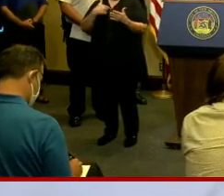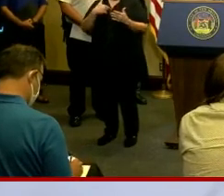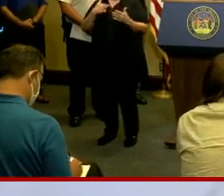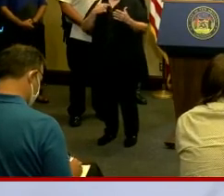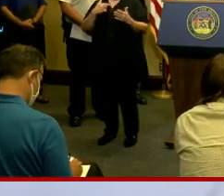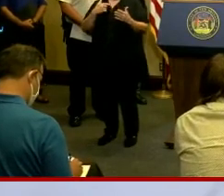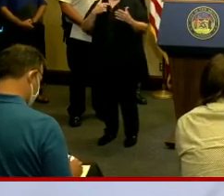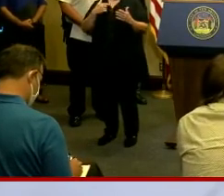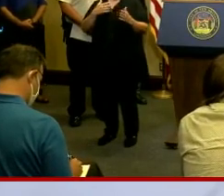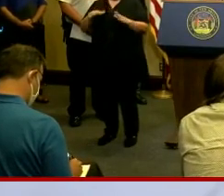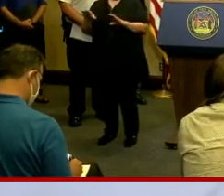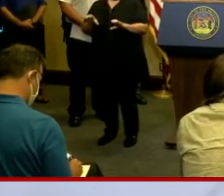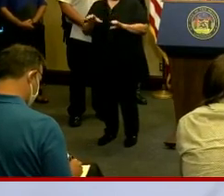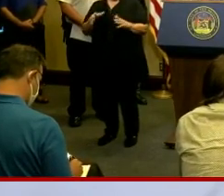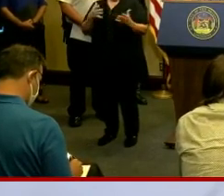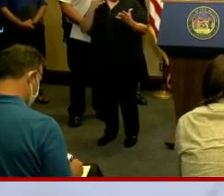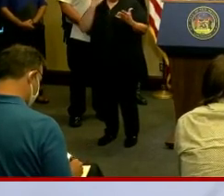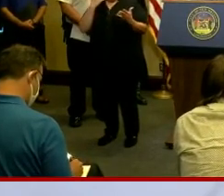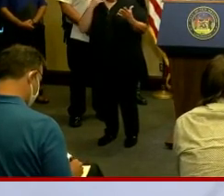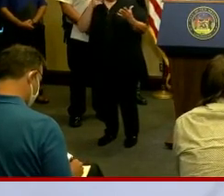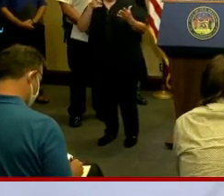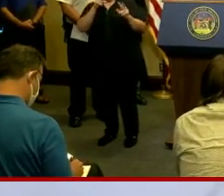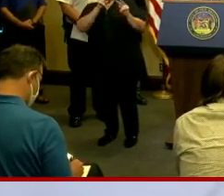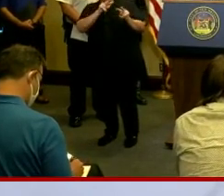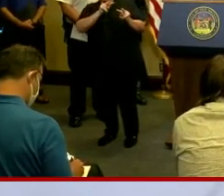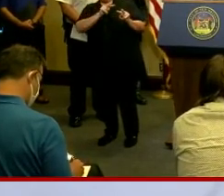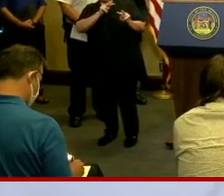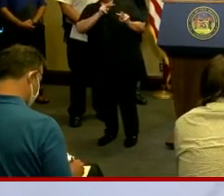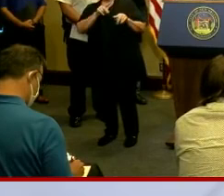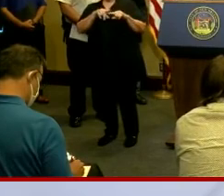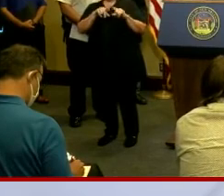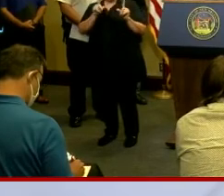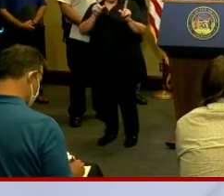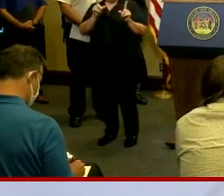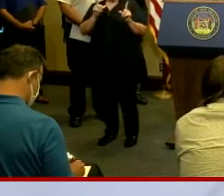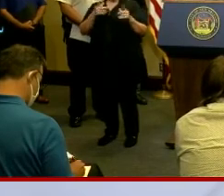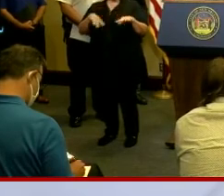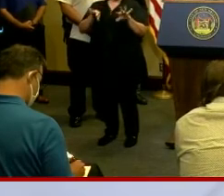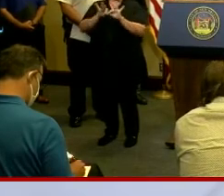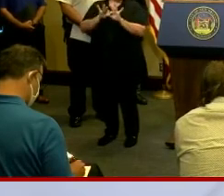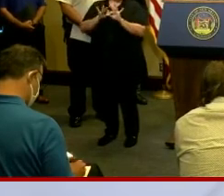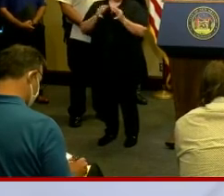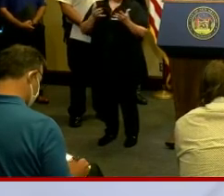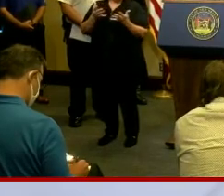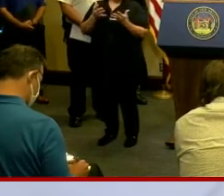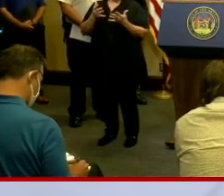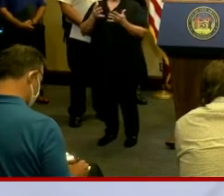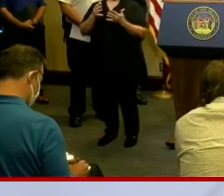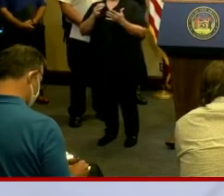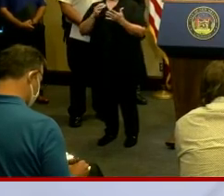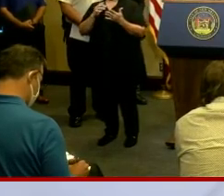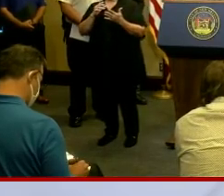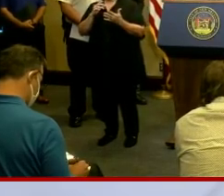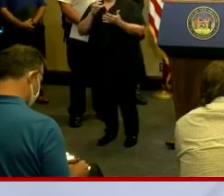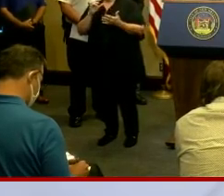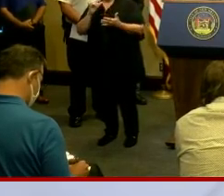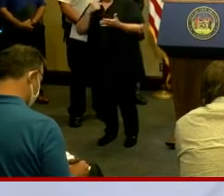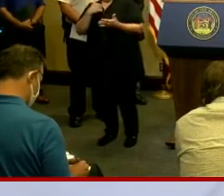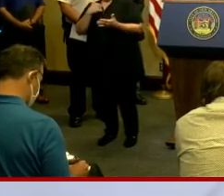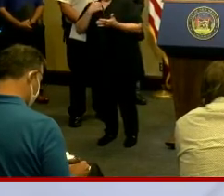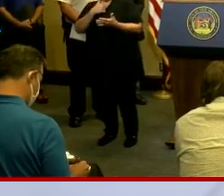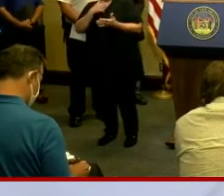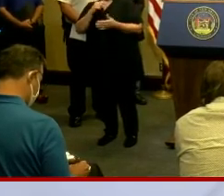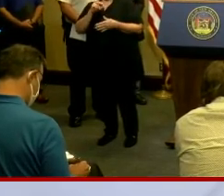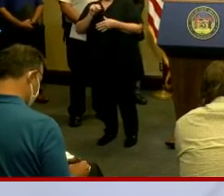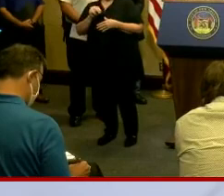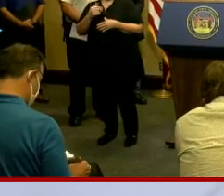do, and as you all know, I know that you've been watching, but the bottom line is, and the greatest takeaway is that we do have